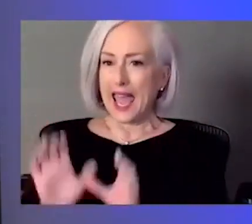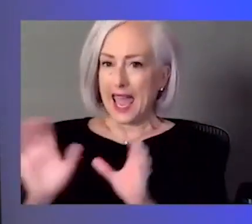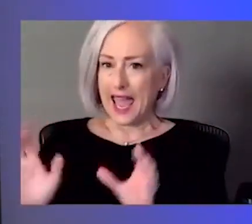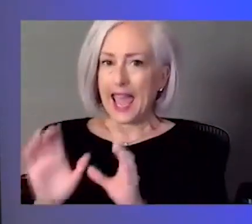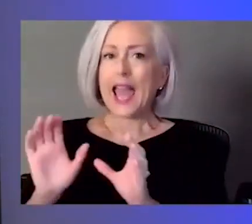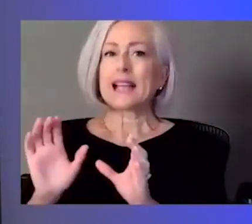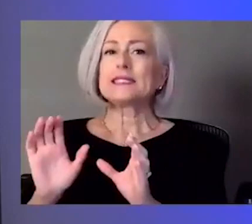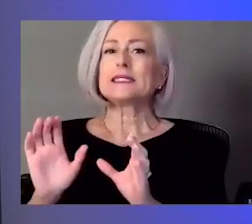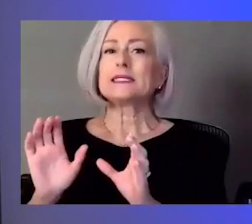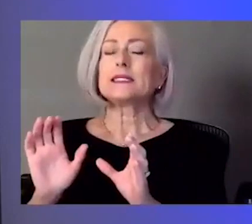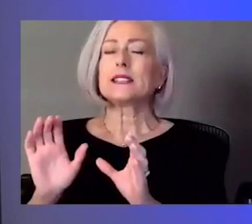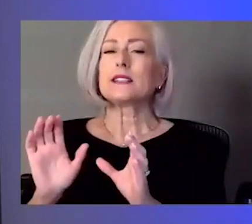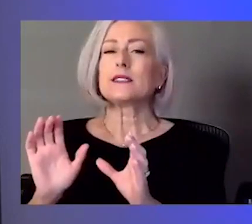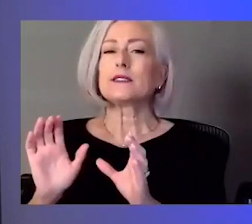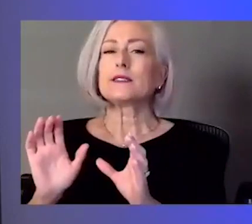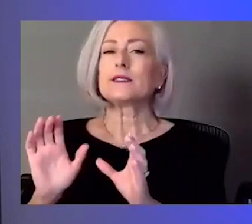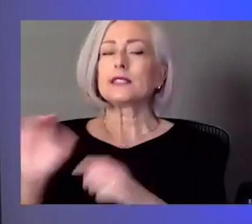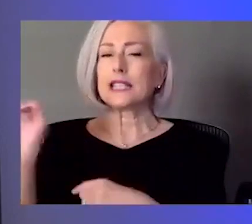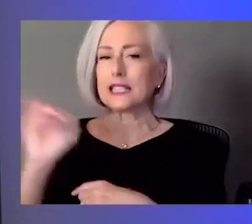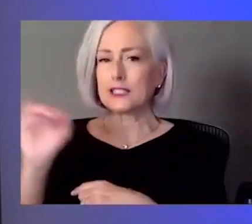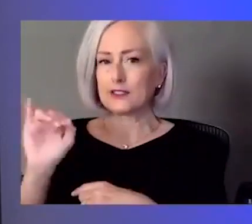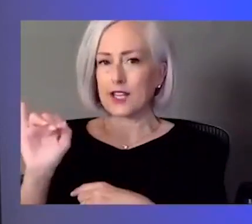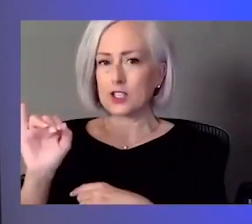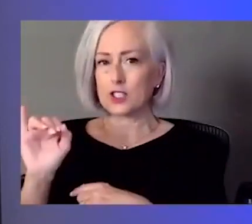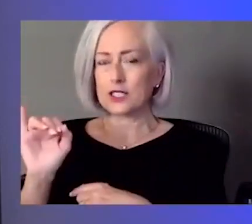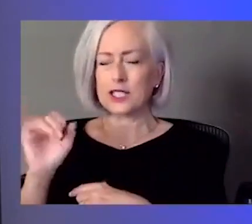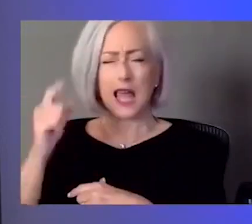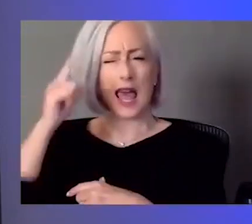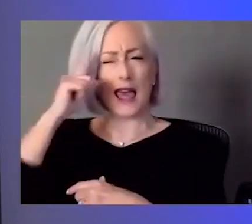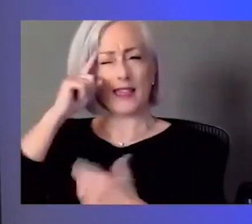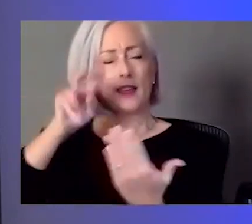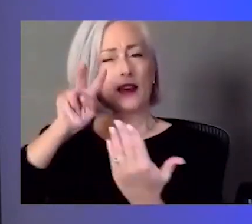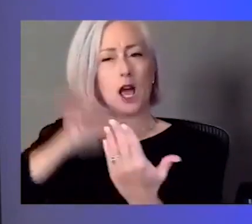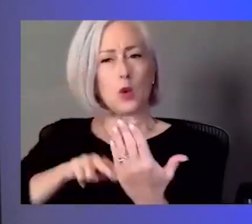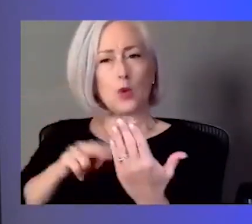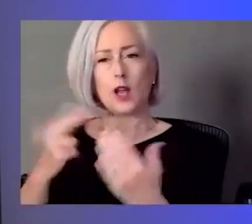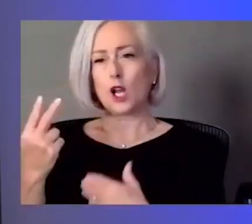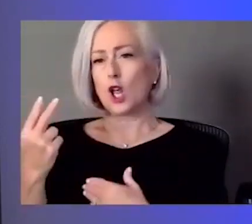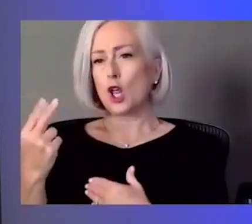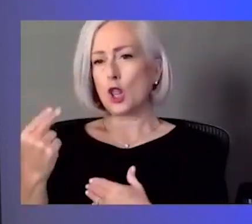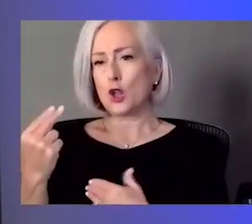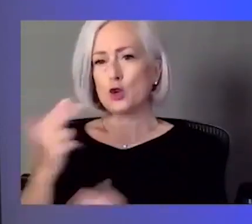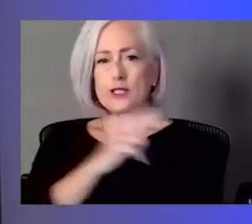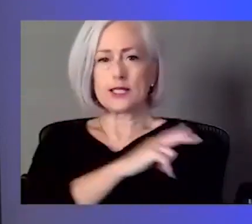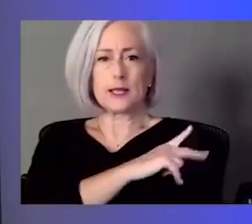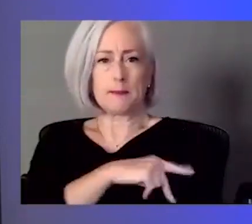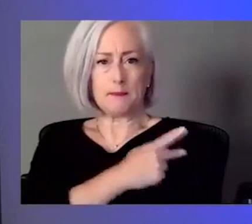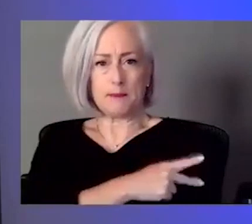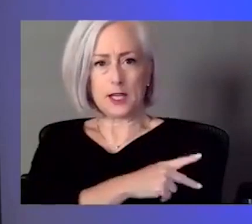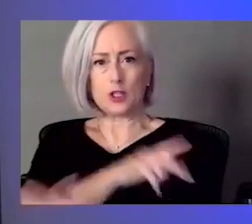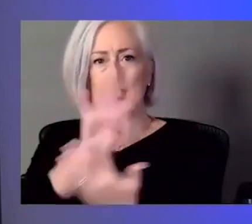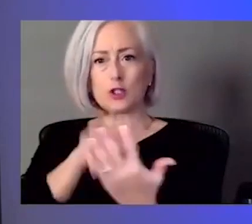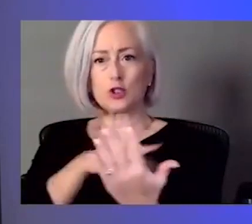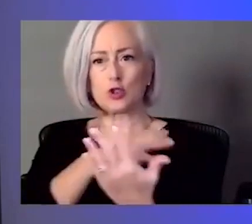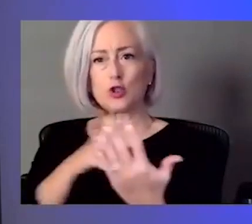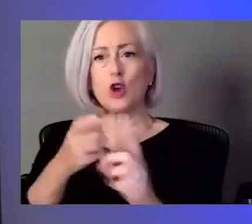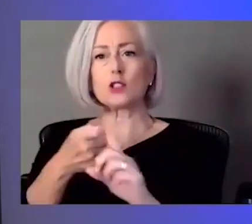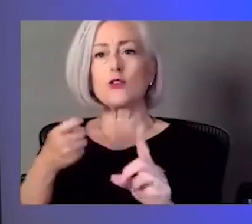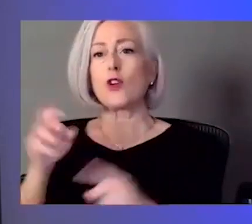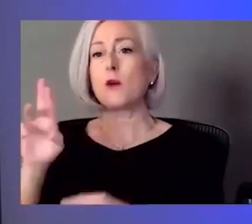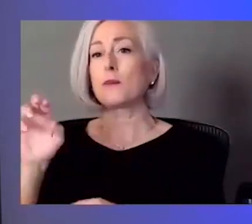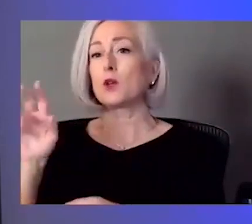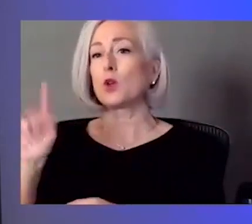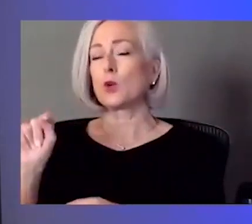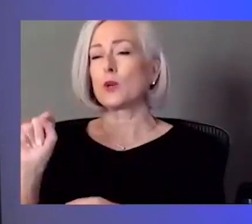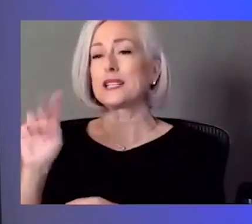um, 13 patient charts, I think were the, the ones that were on unit 61 today. Um, it